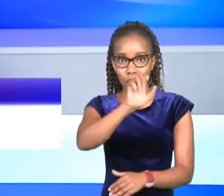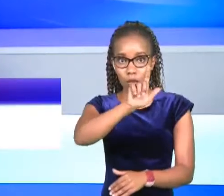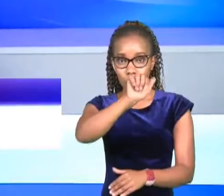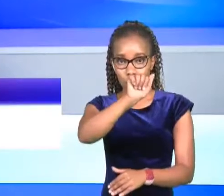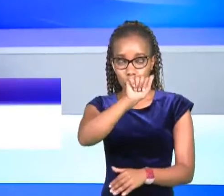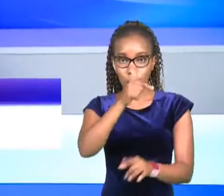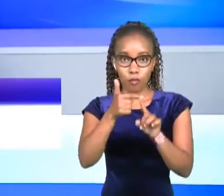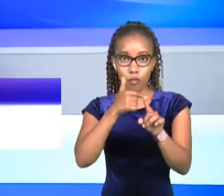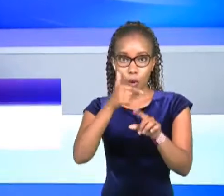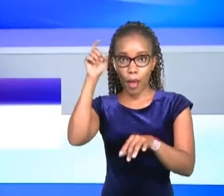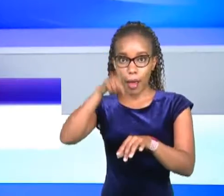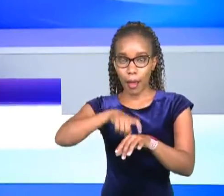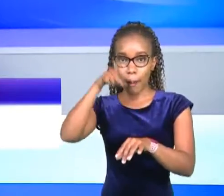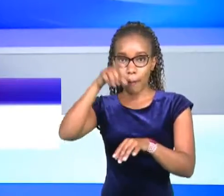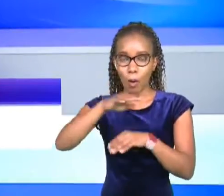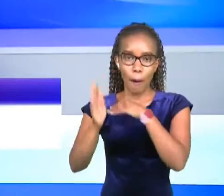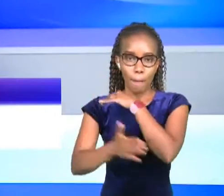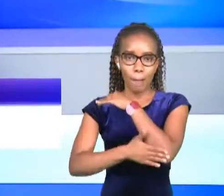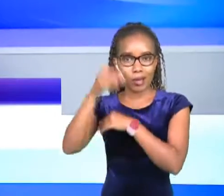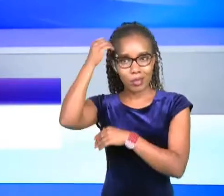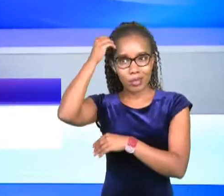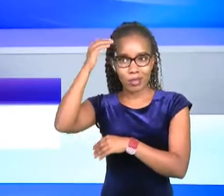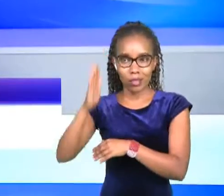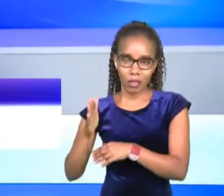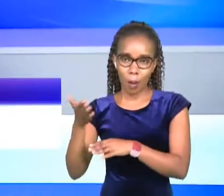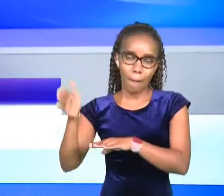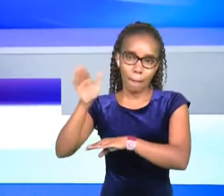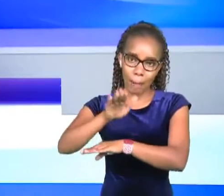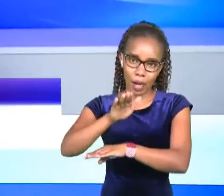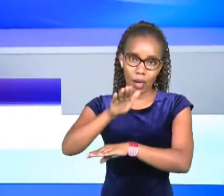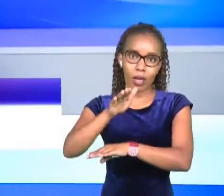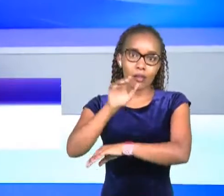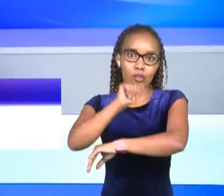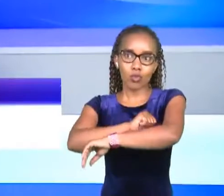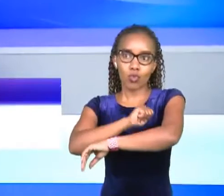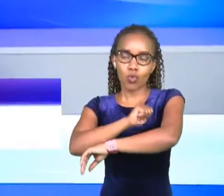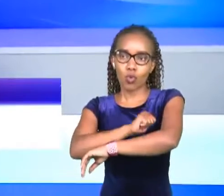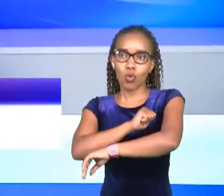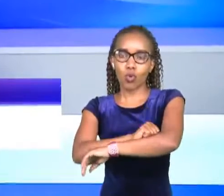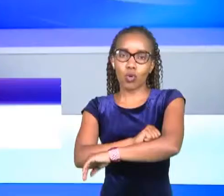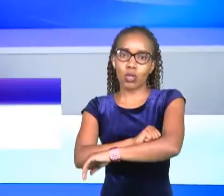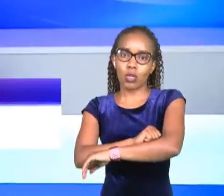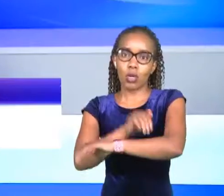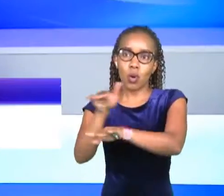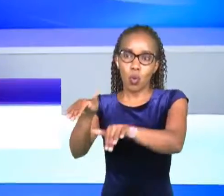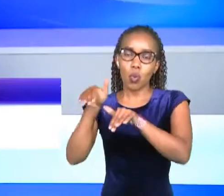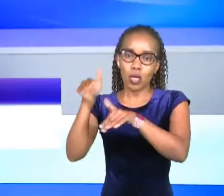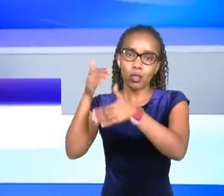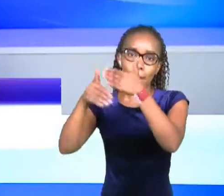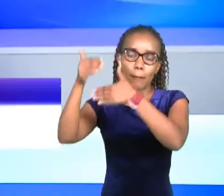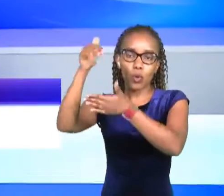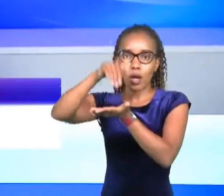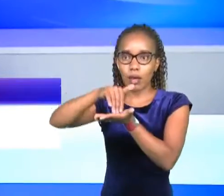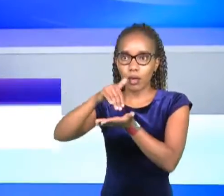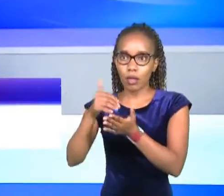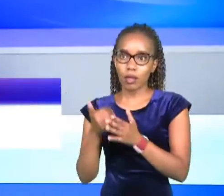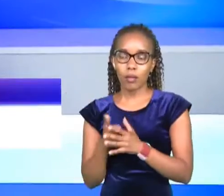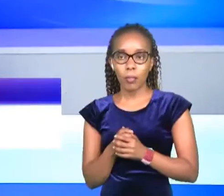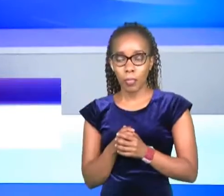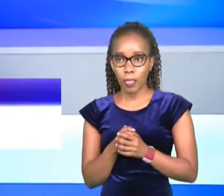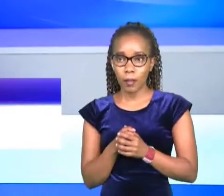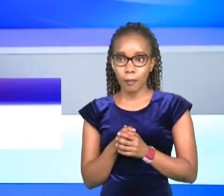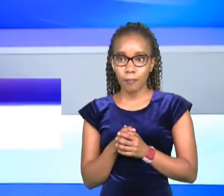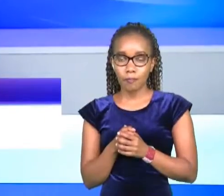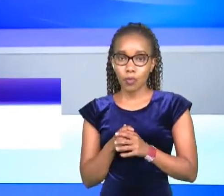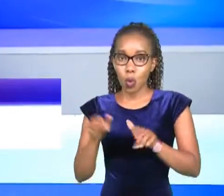from embu it's so bad that the students will have to go back to their school to be renovated it's also uh it's